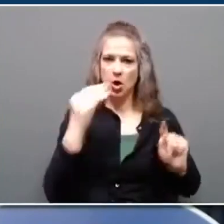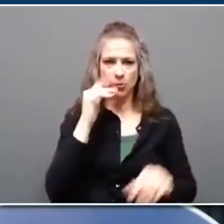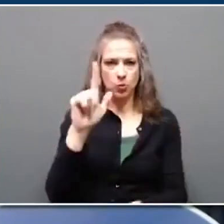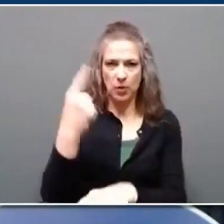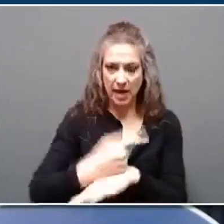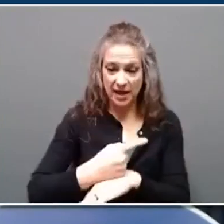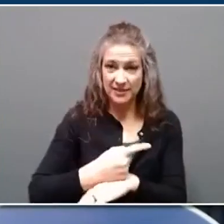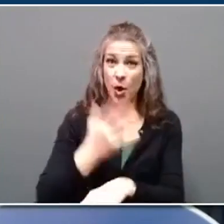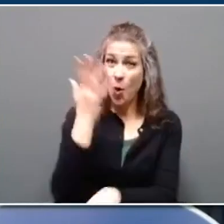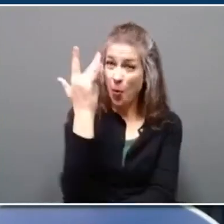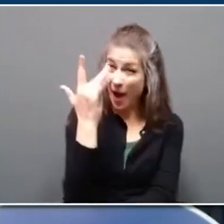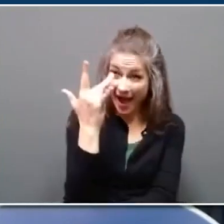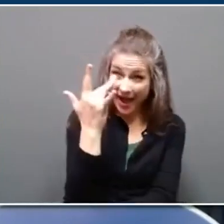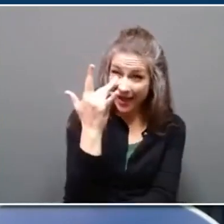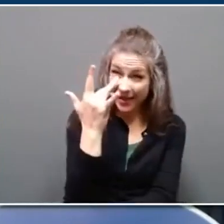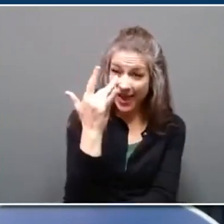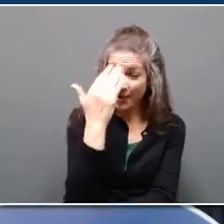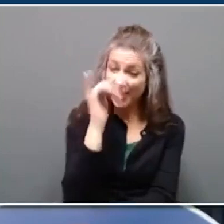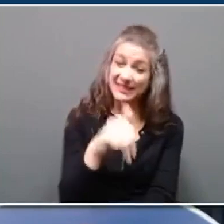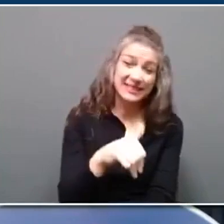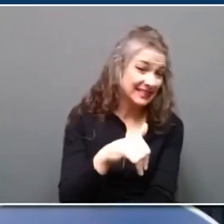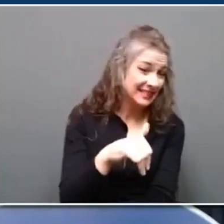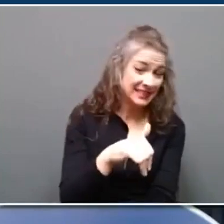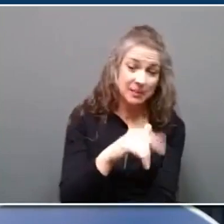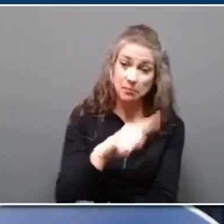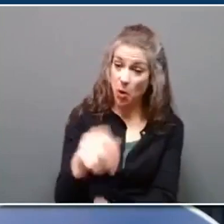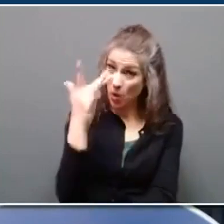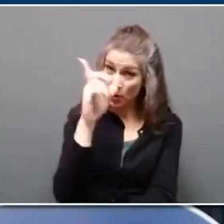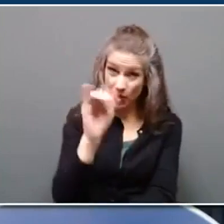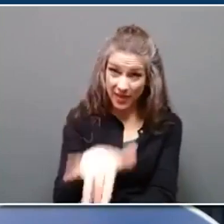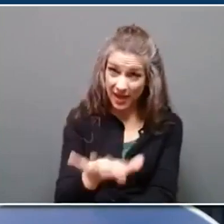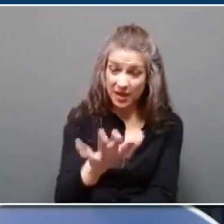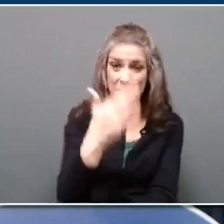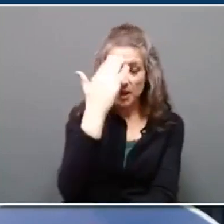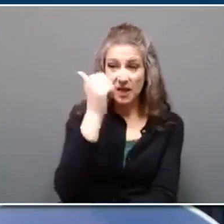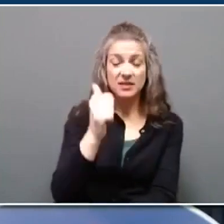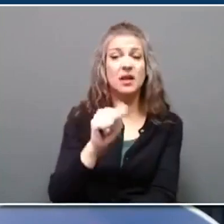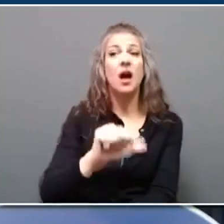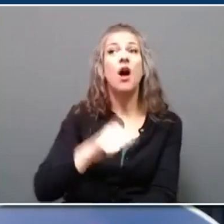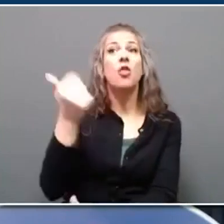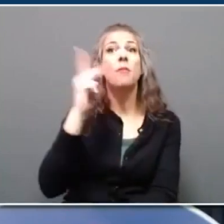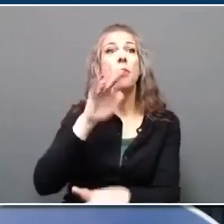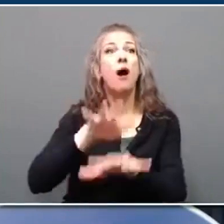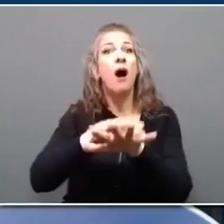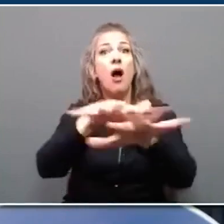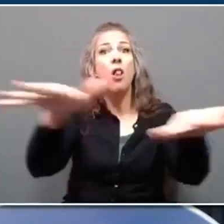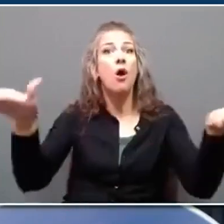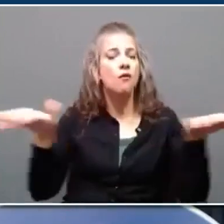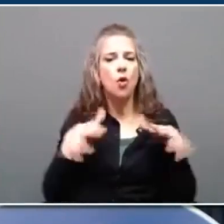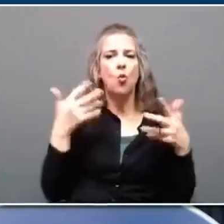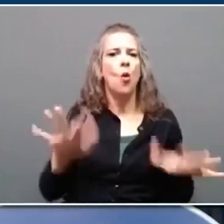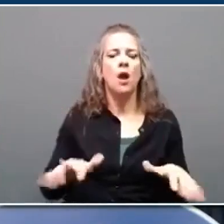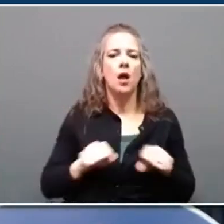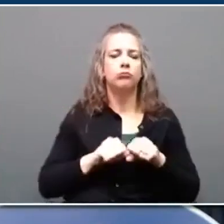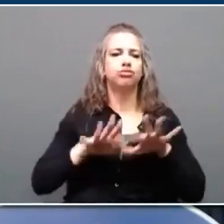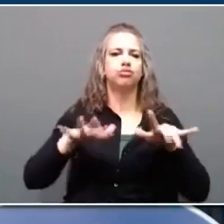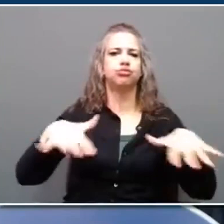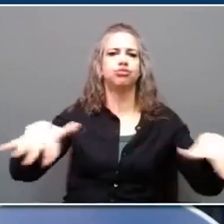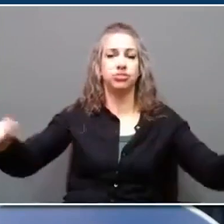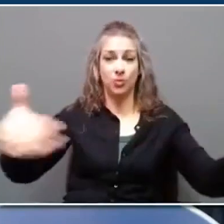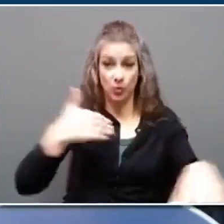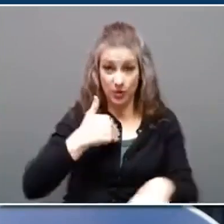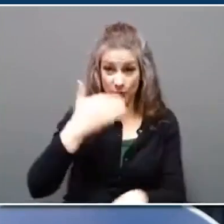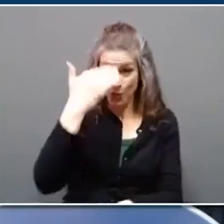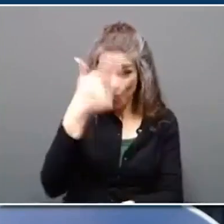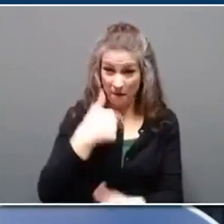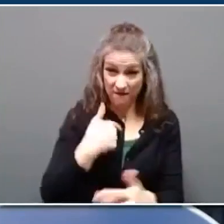when we see it any time it occurs is so that all the rest of people in society don't have to live that experience. We know what that's like having gone through